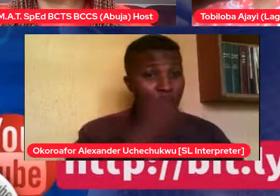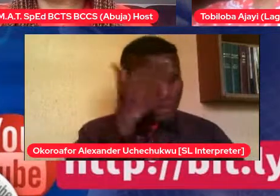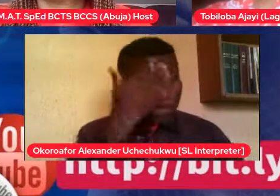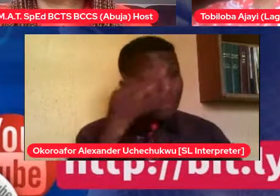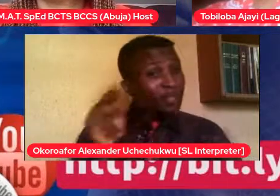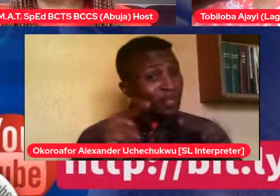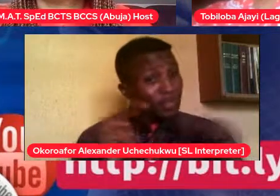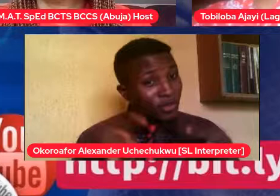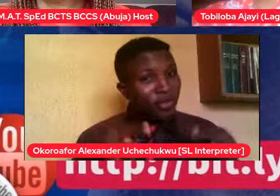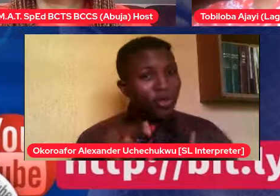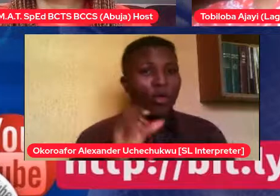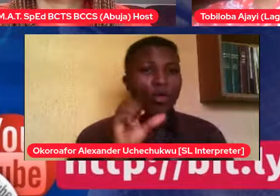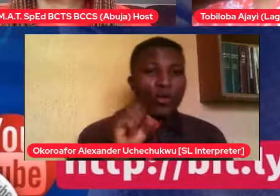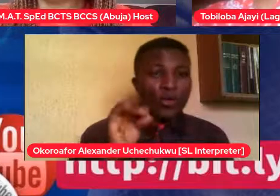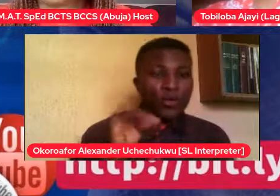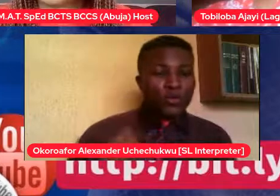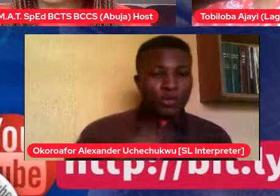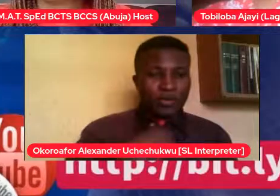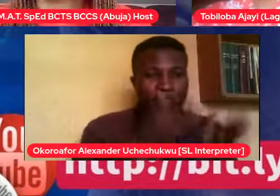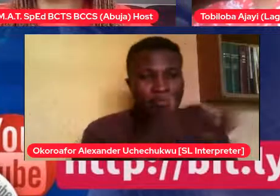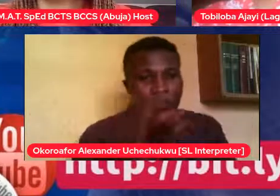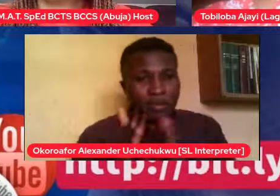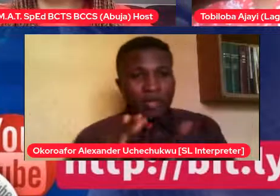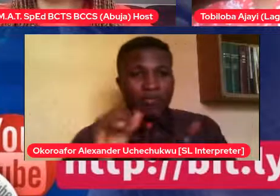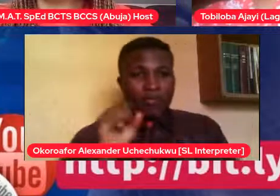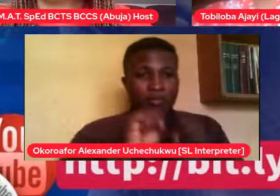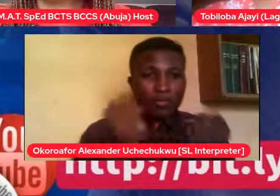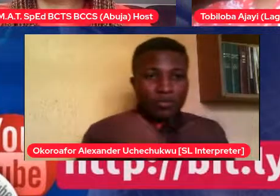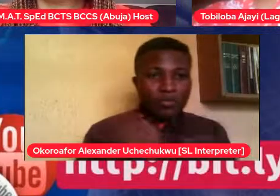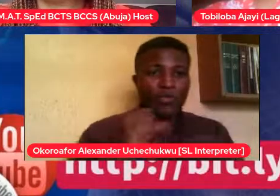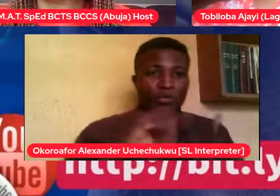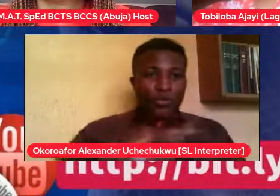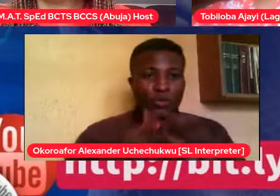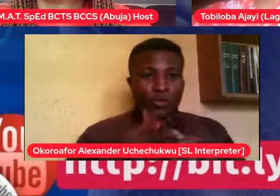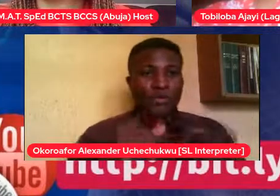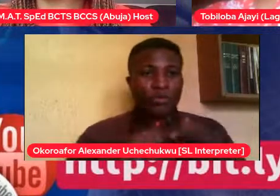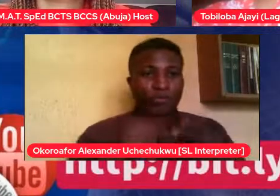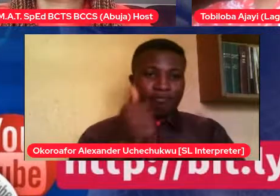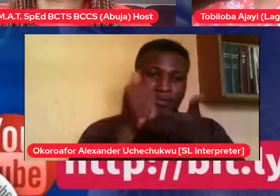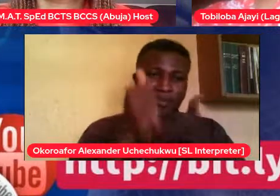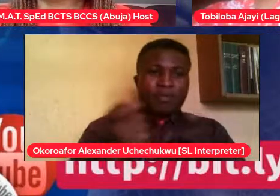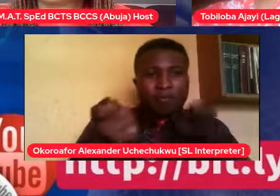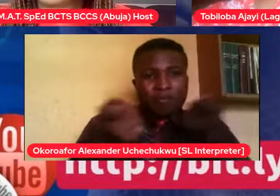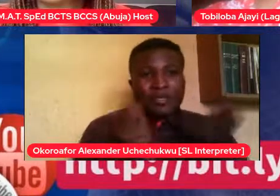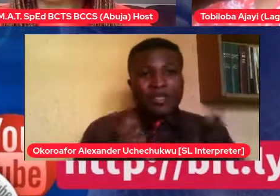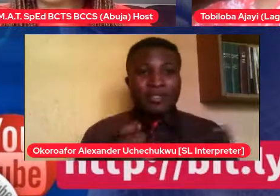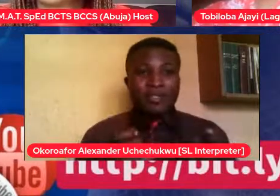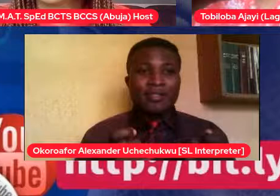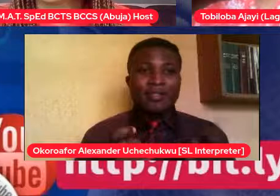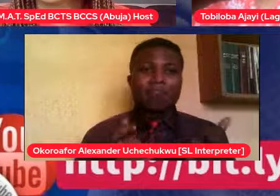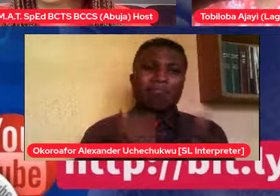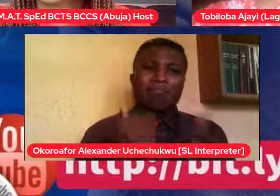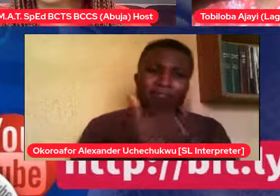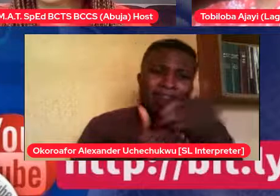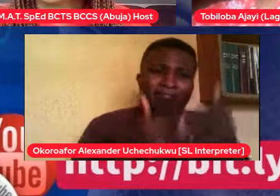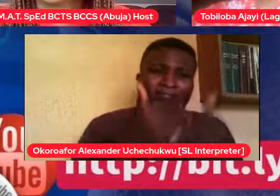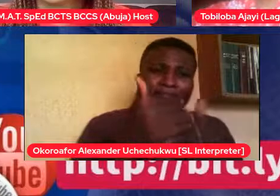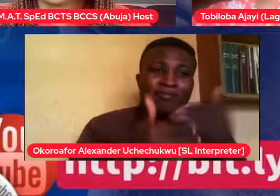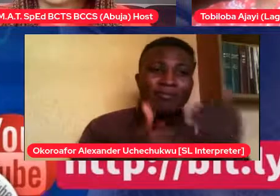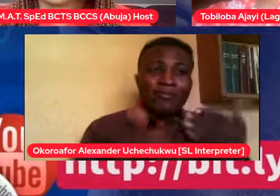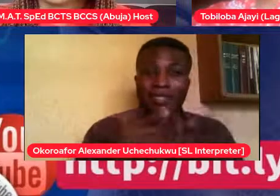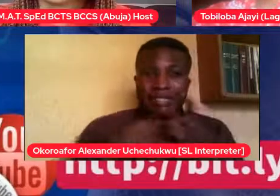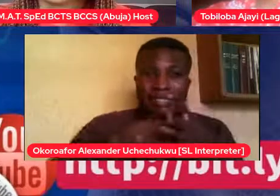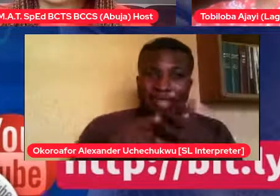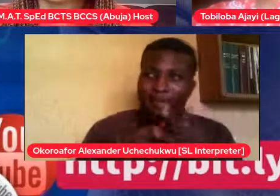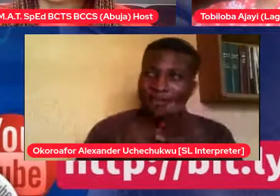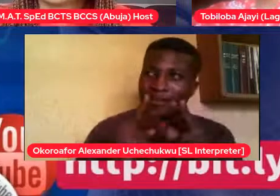actual connection. Muniyi, I think, started to fancy people in school. And he just had a very awkward way of